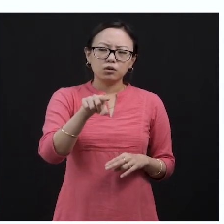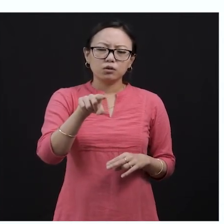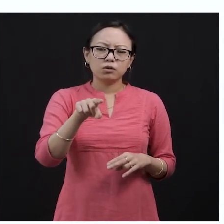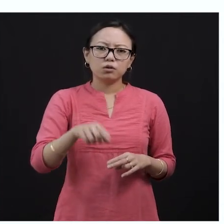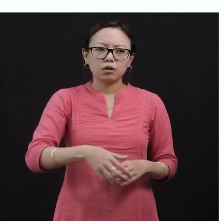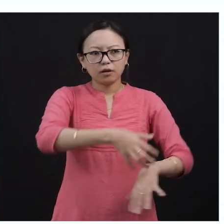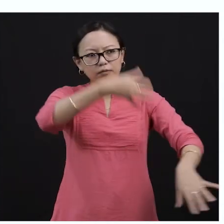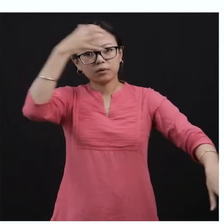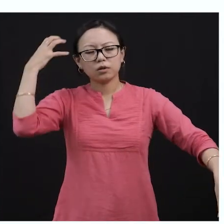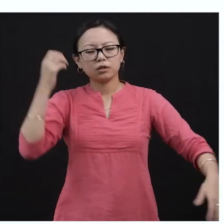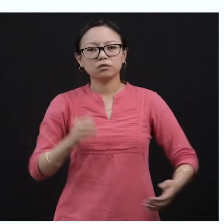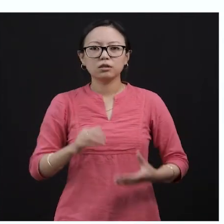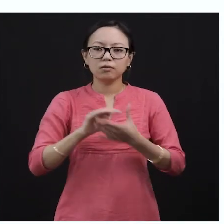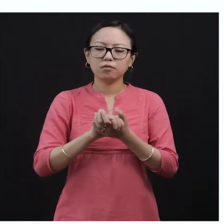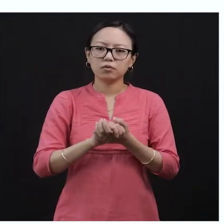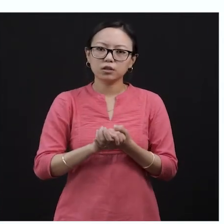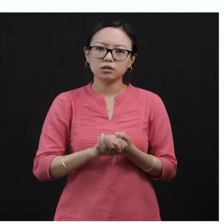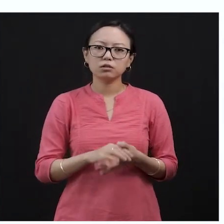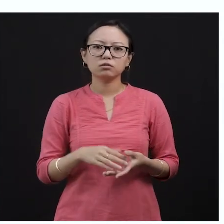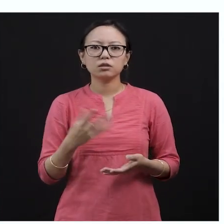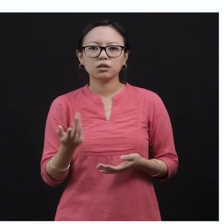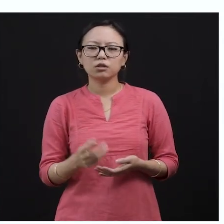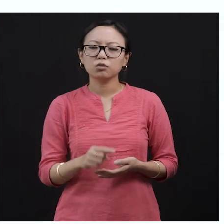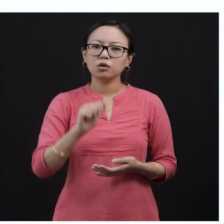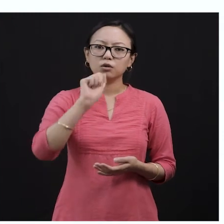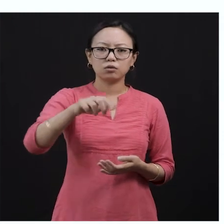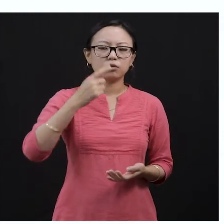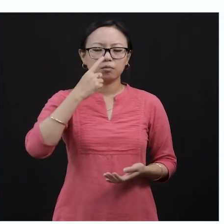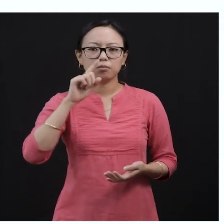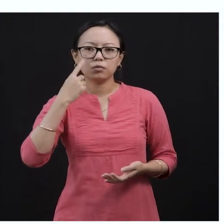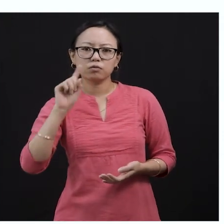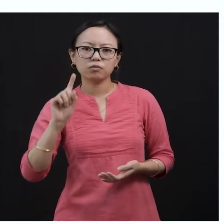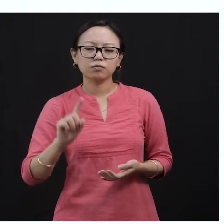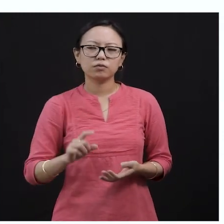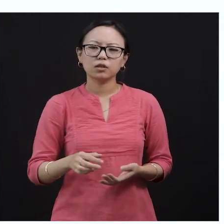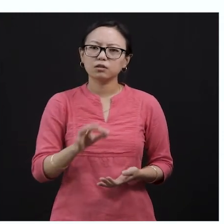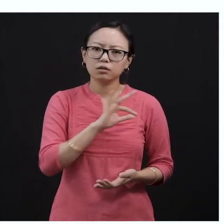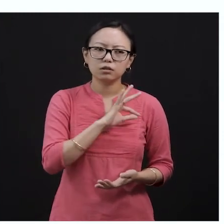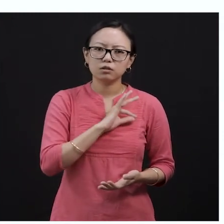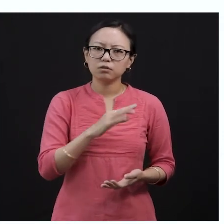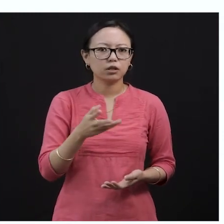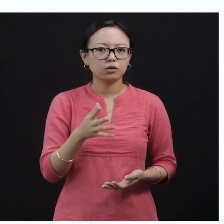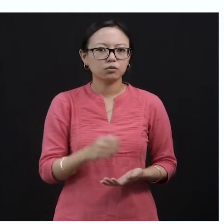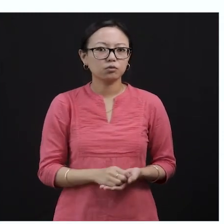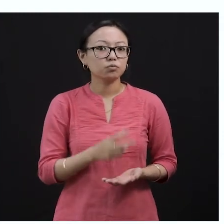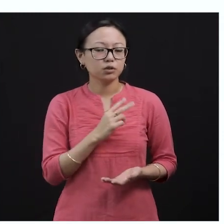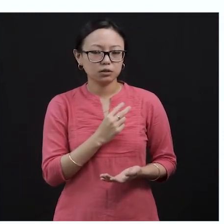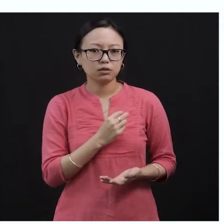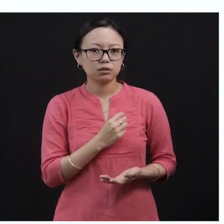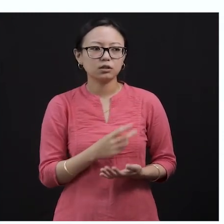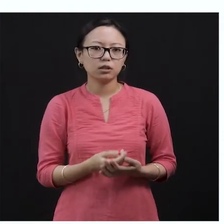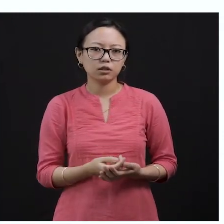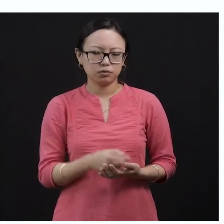tiger would one day eat you up. And also the same thing with animals, they are also scared of human beings. When they